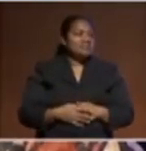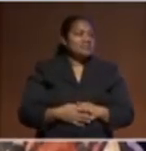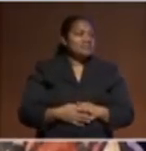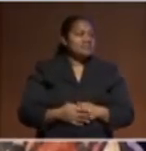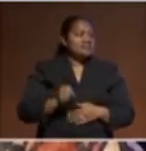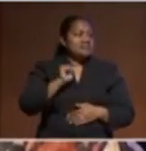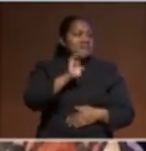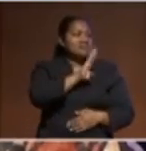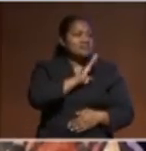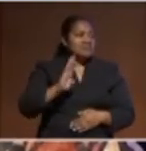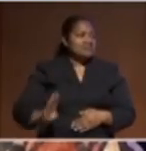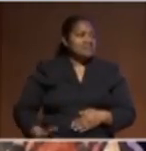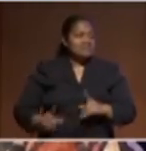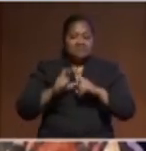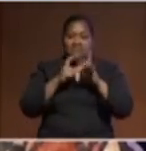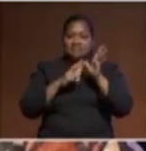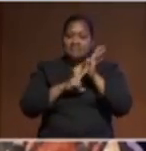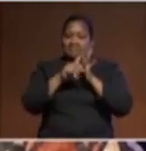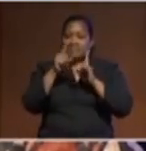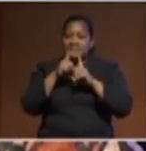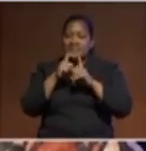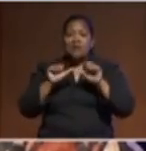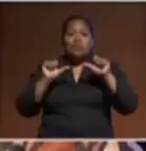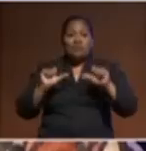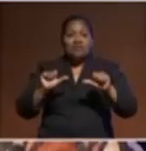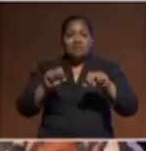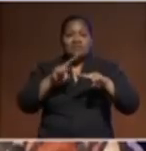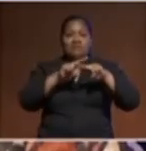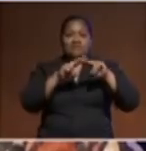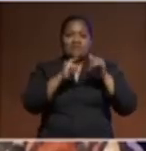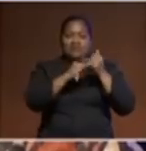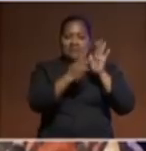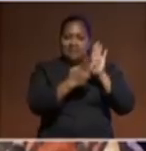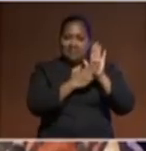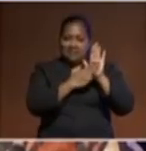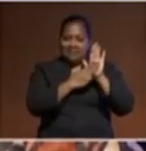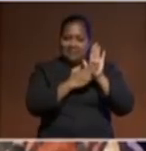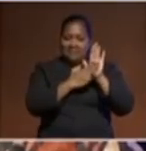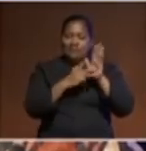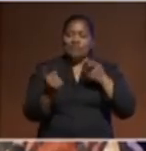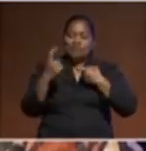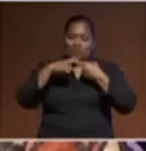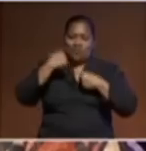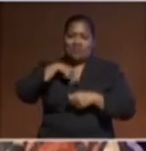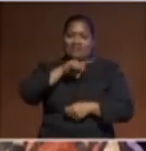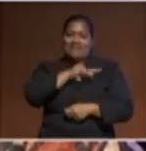David Panuelo, the President of the Federated States of Micronesia, to join us. Please give him a round of applause.